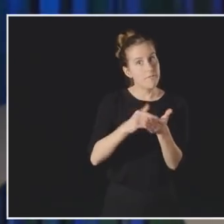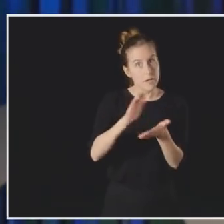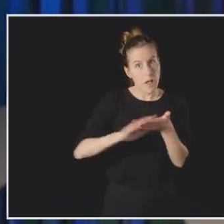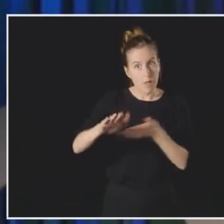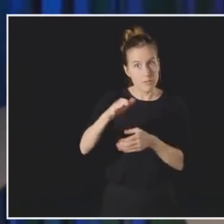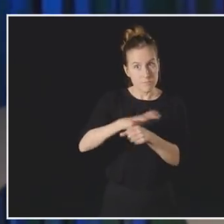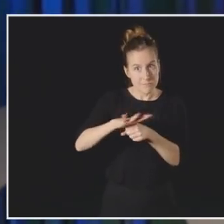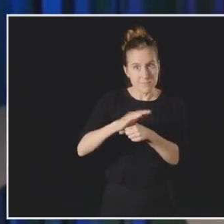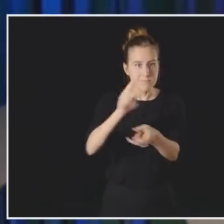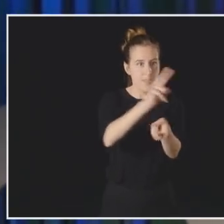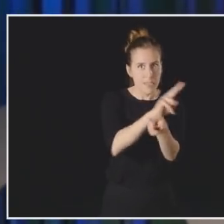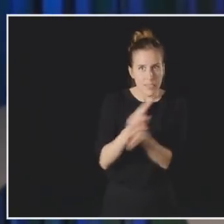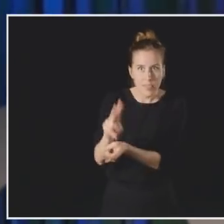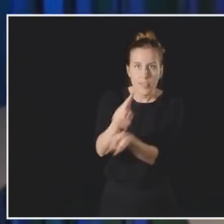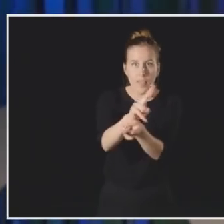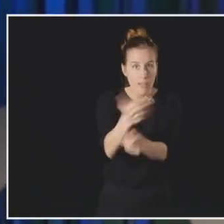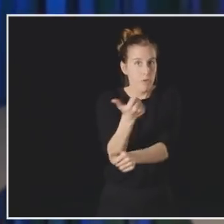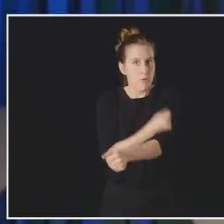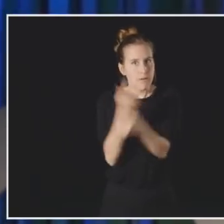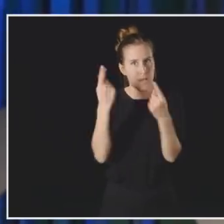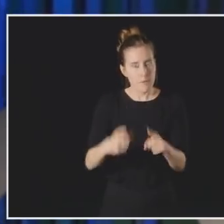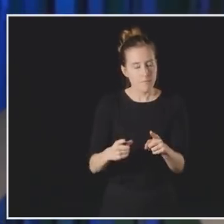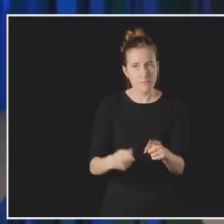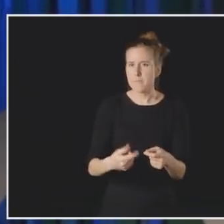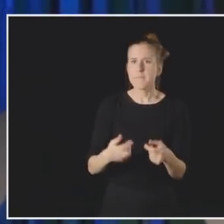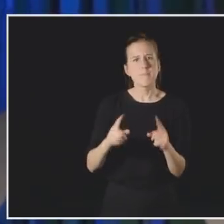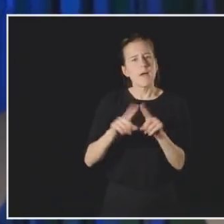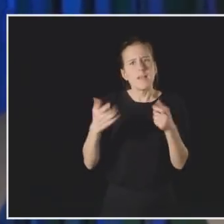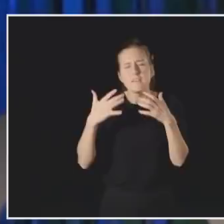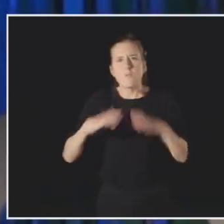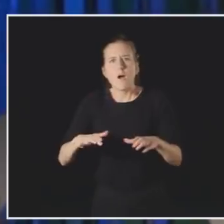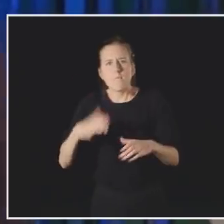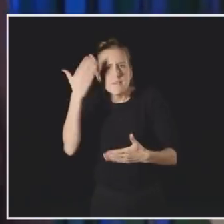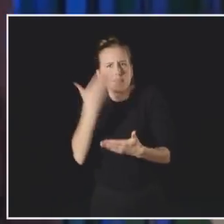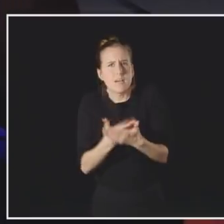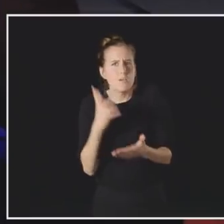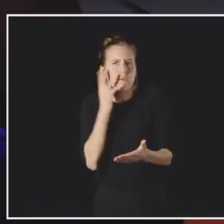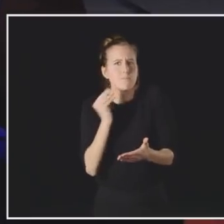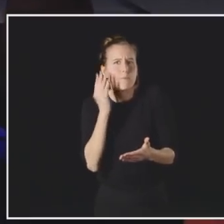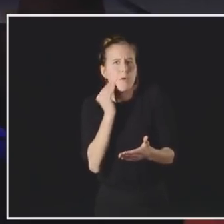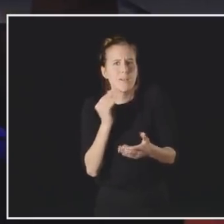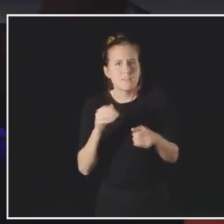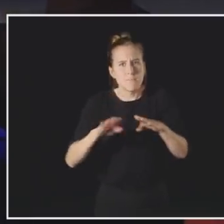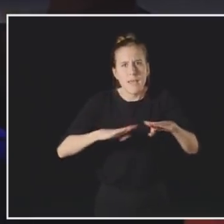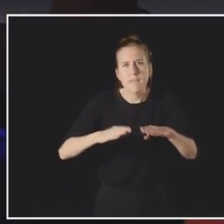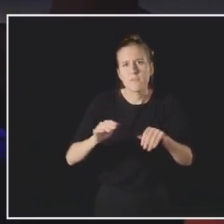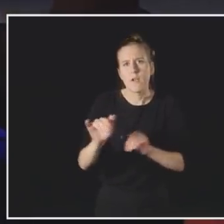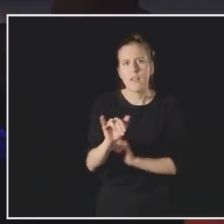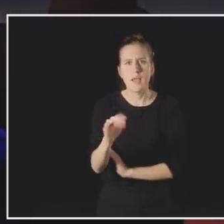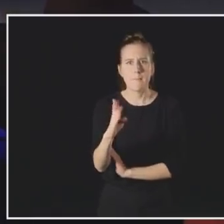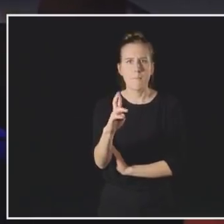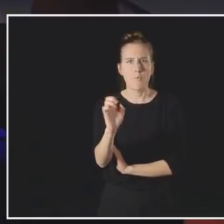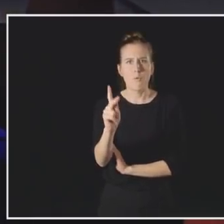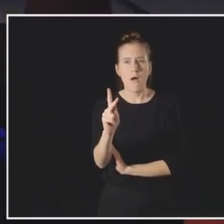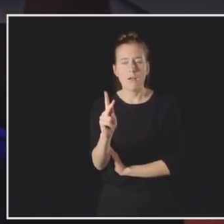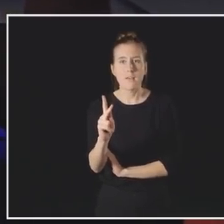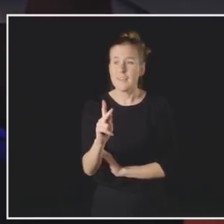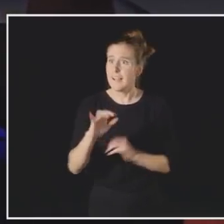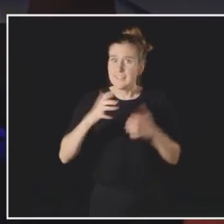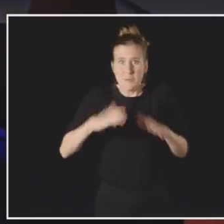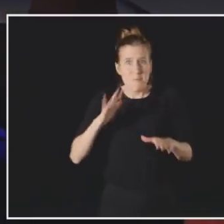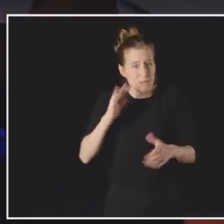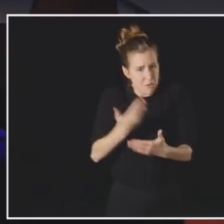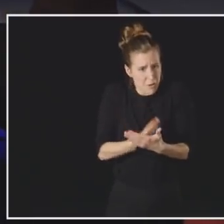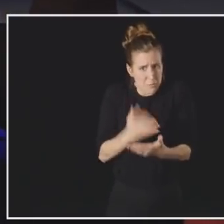go hand in hand. And I didn't want my son to be a Brock Turner, and I didn't want my daughter to be found half